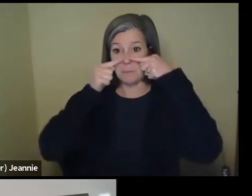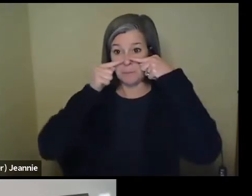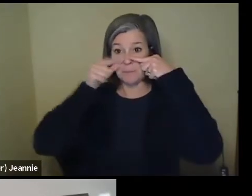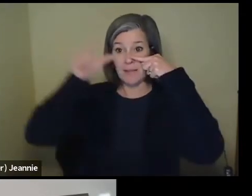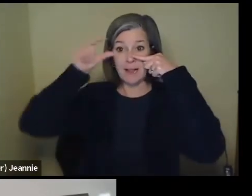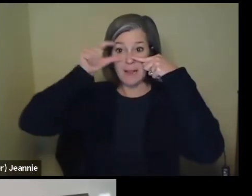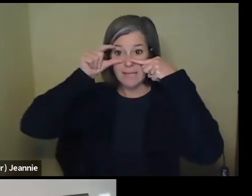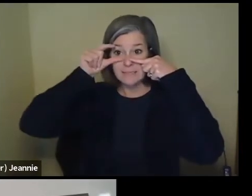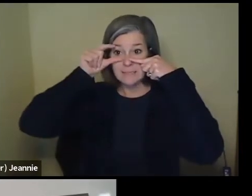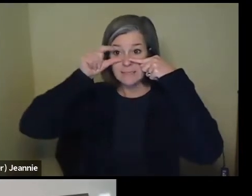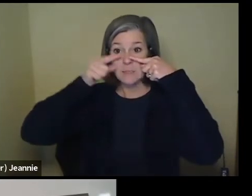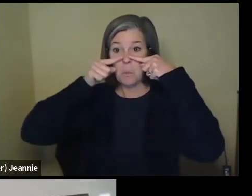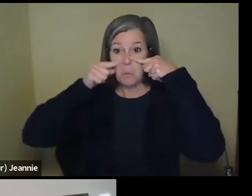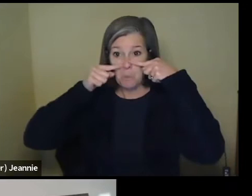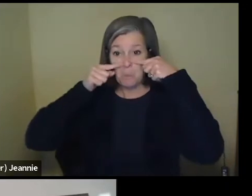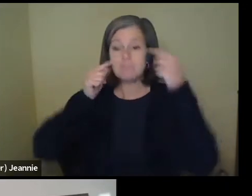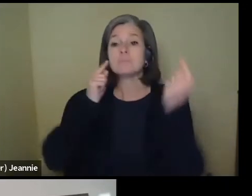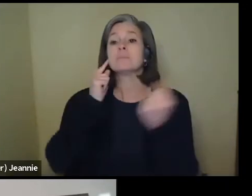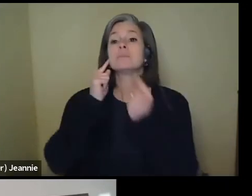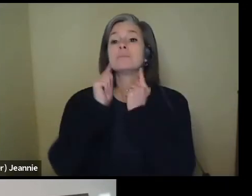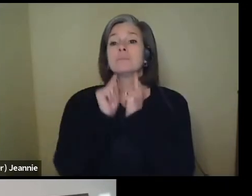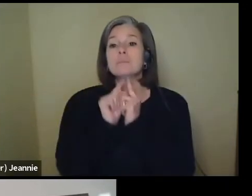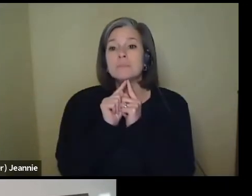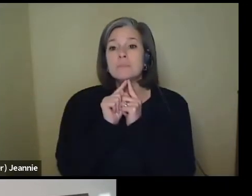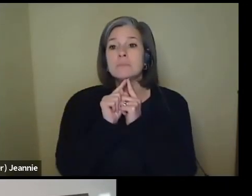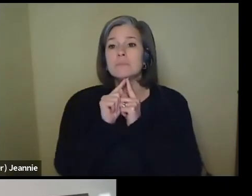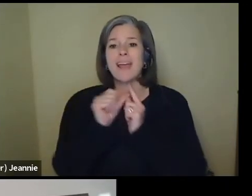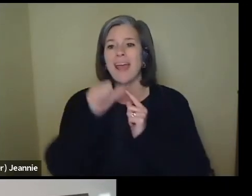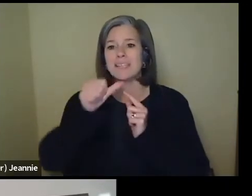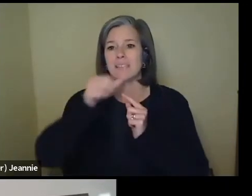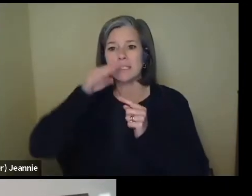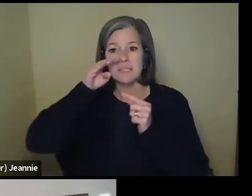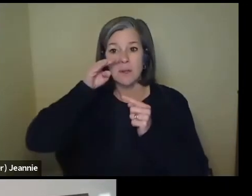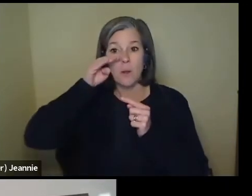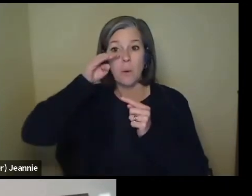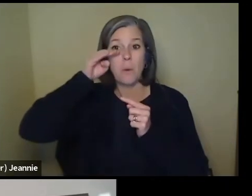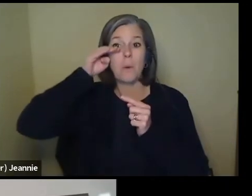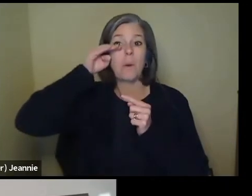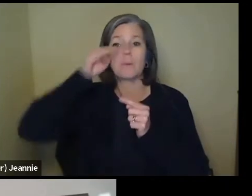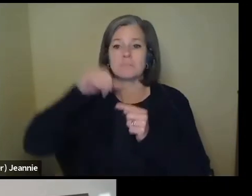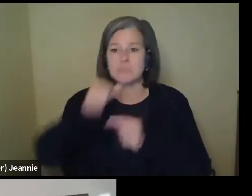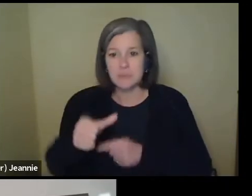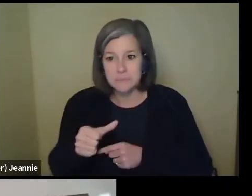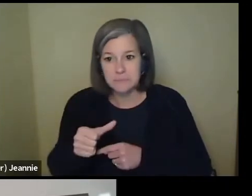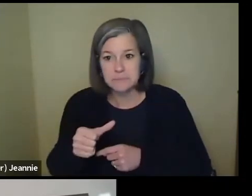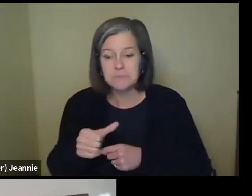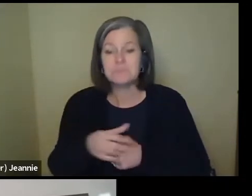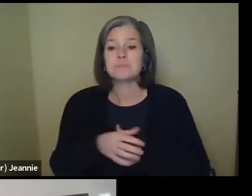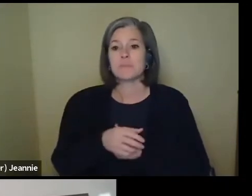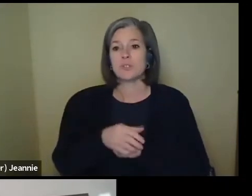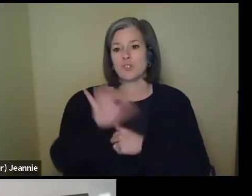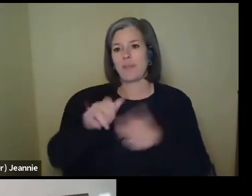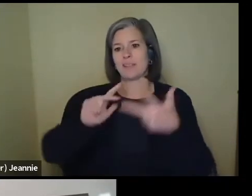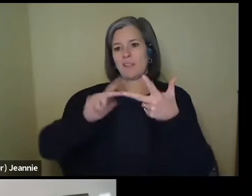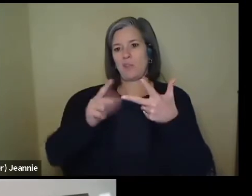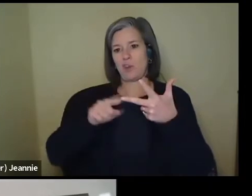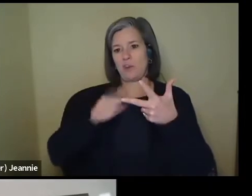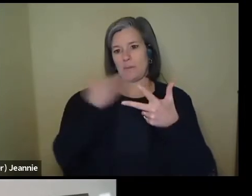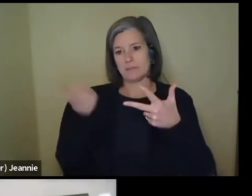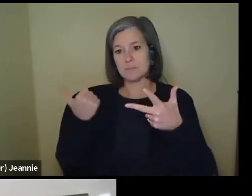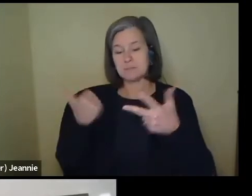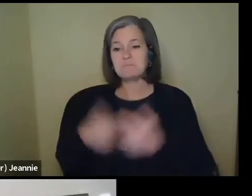fit the whole way around under my chin and it doesn't ride up into my eyeballs. So that's your third best. Now